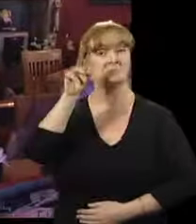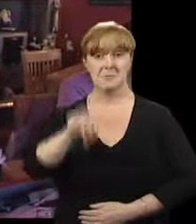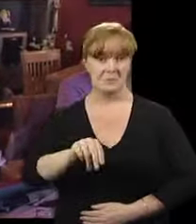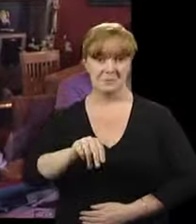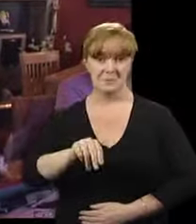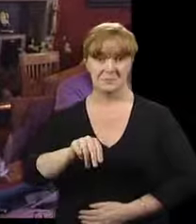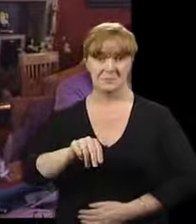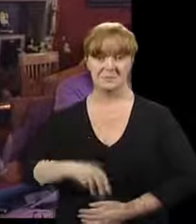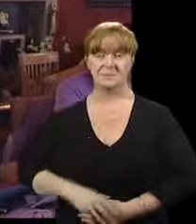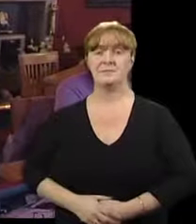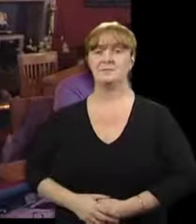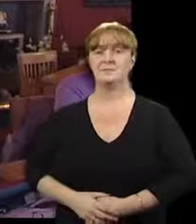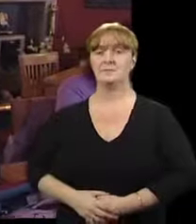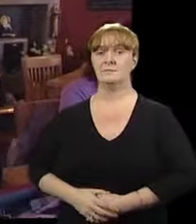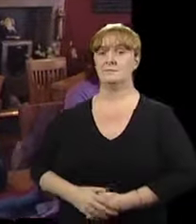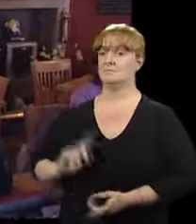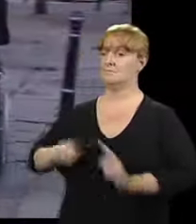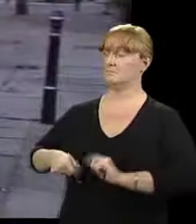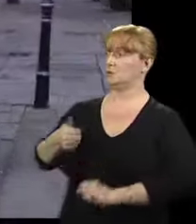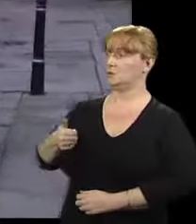No. Good. Thank you.